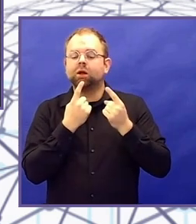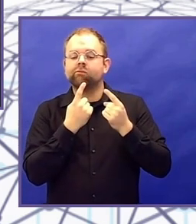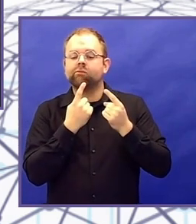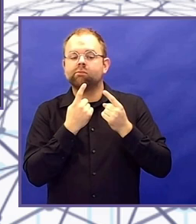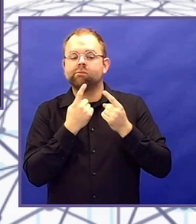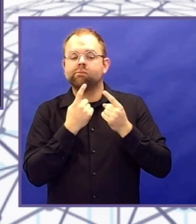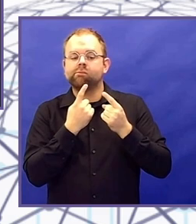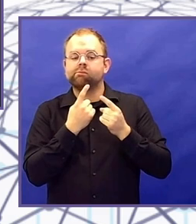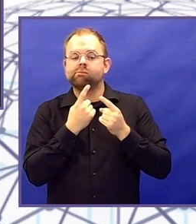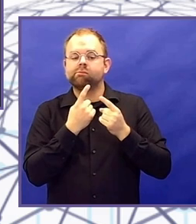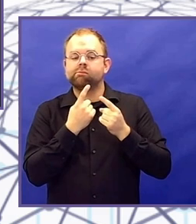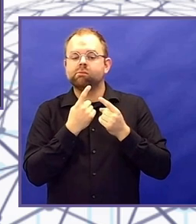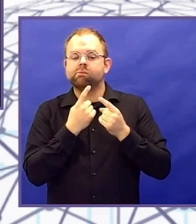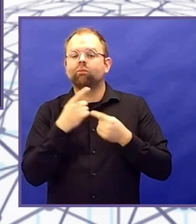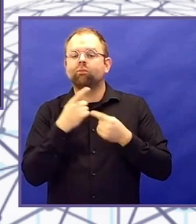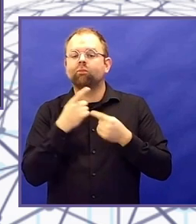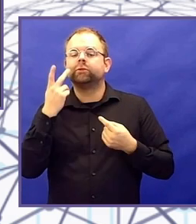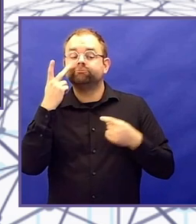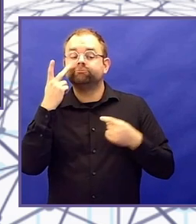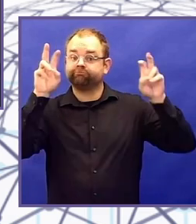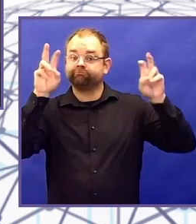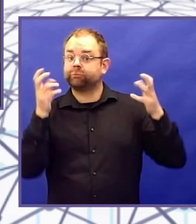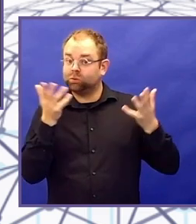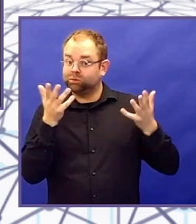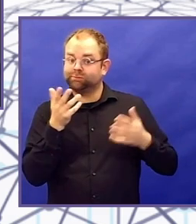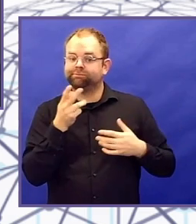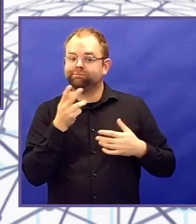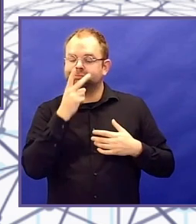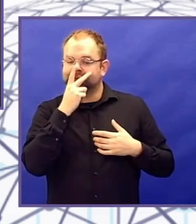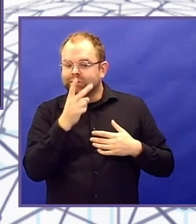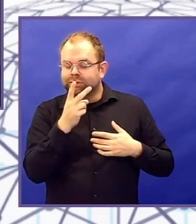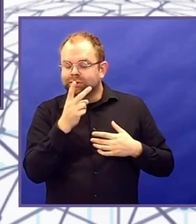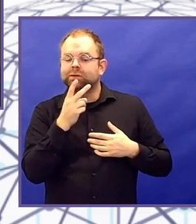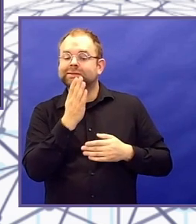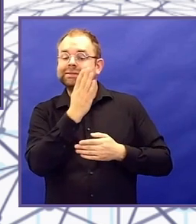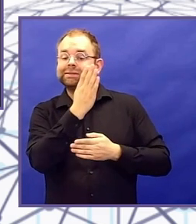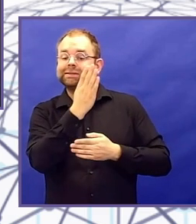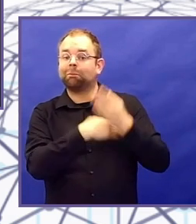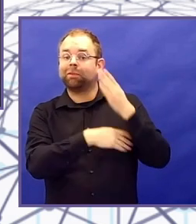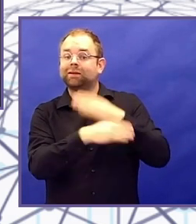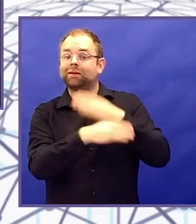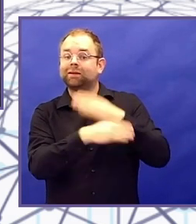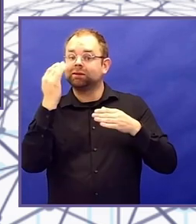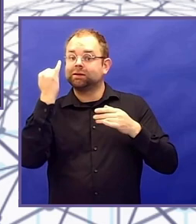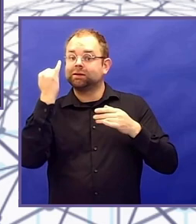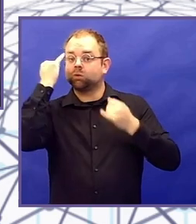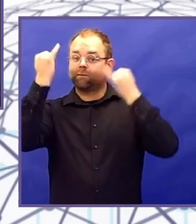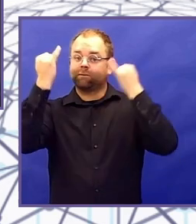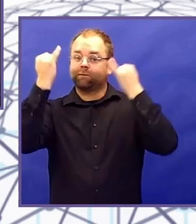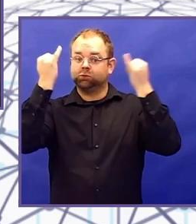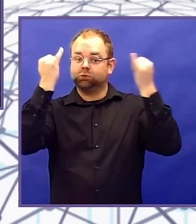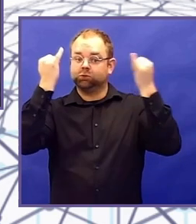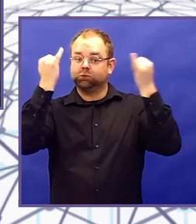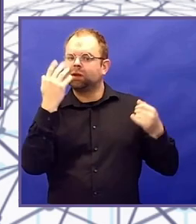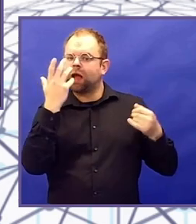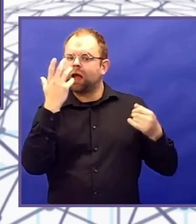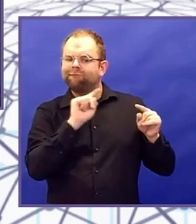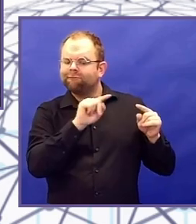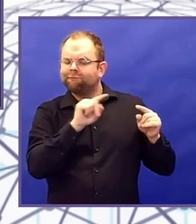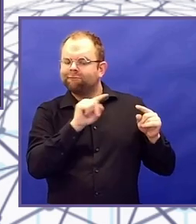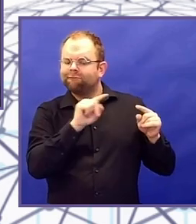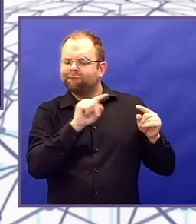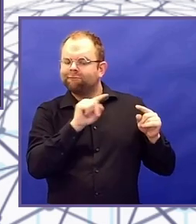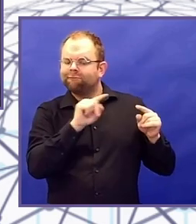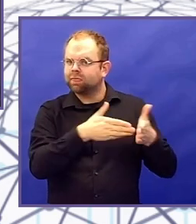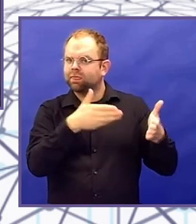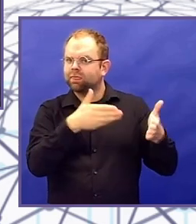innovation, which is summed up by the concept of disability dongles. And disability dongles was a term